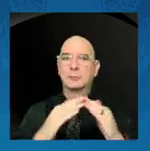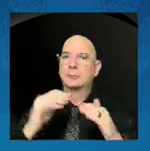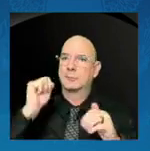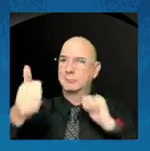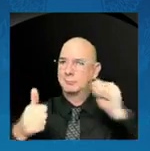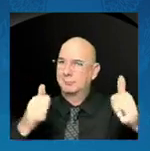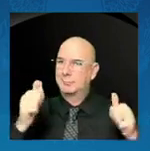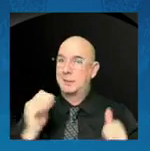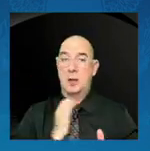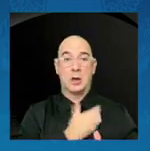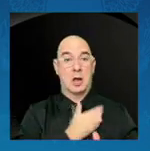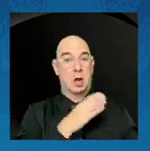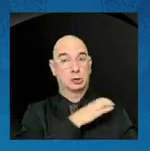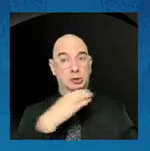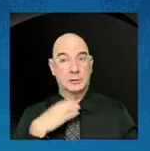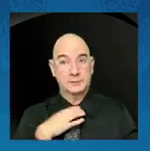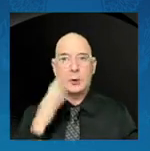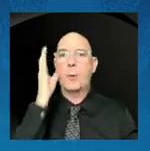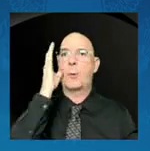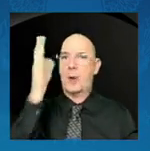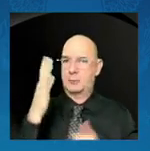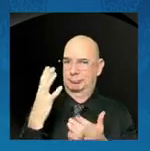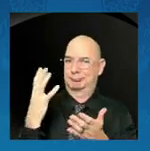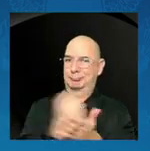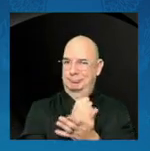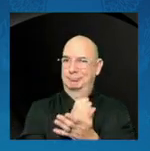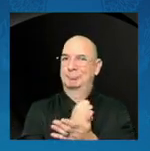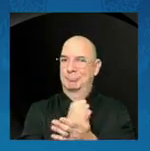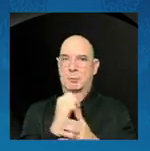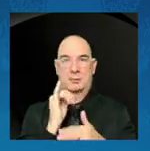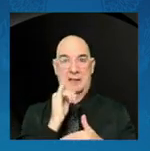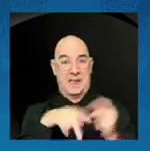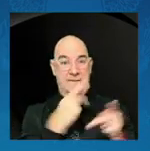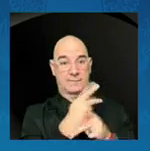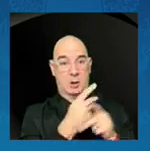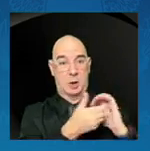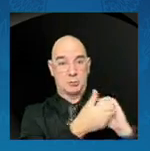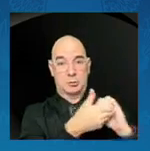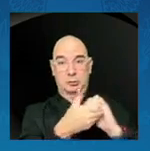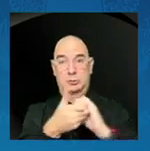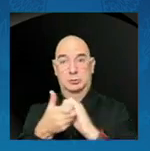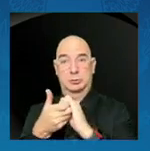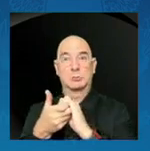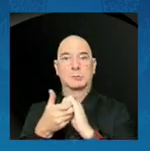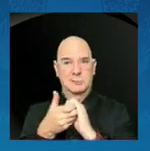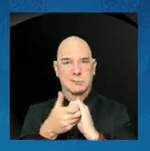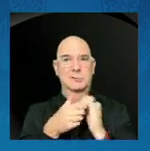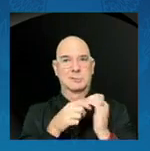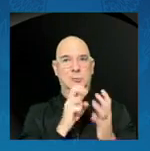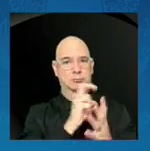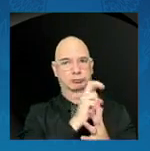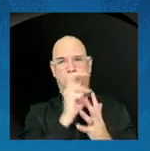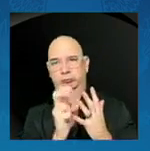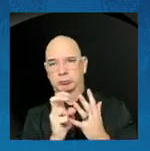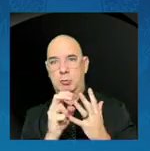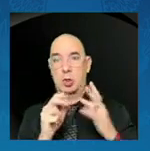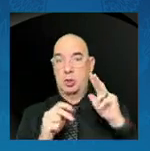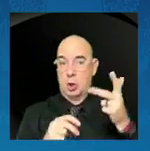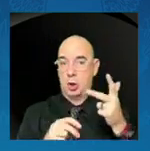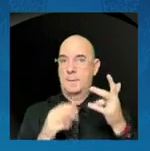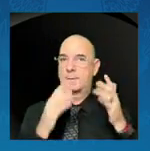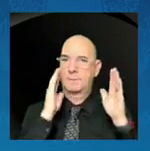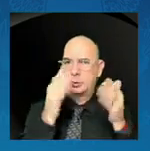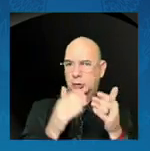Which lead then to the third focus of today. Probably one of the most important